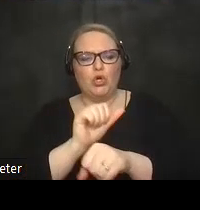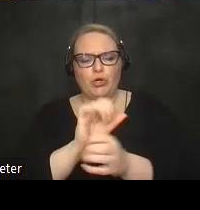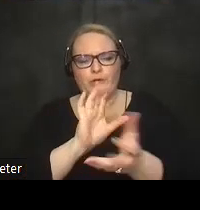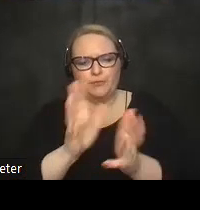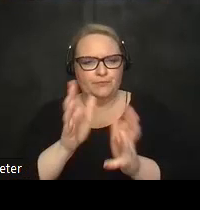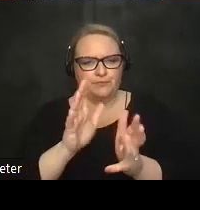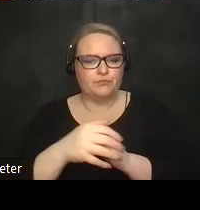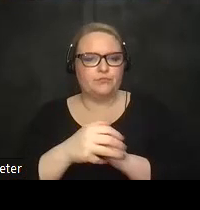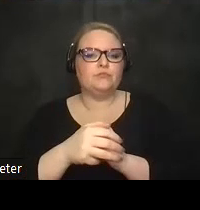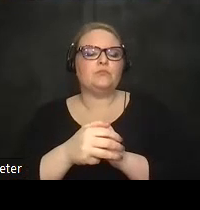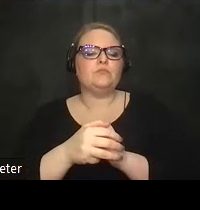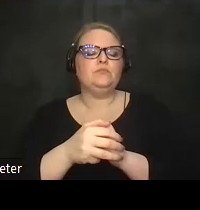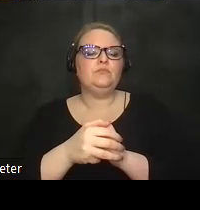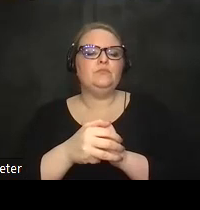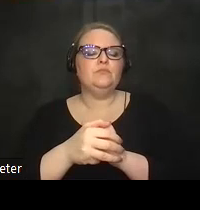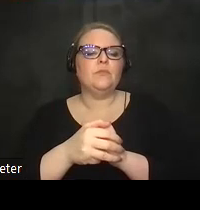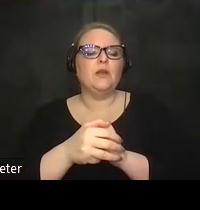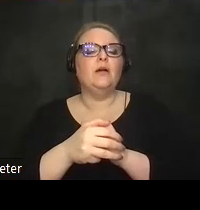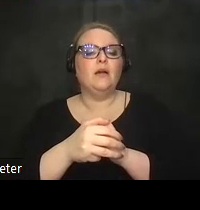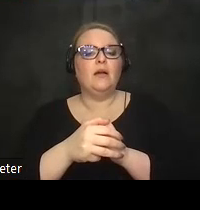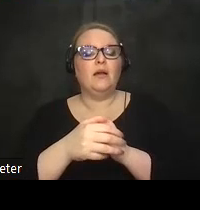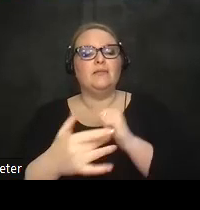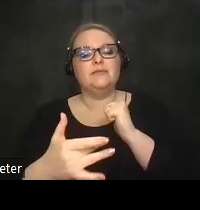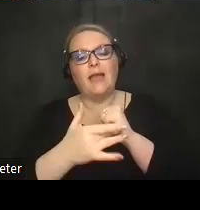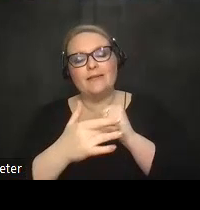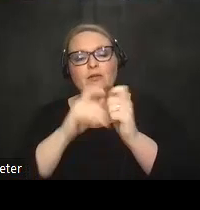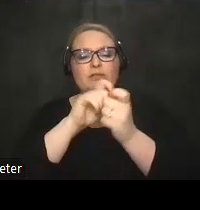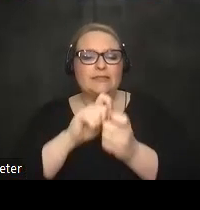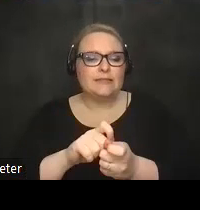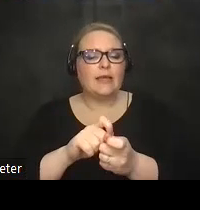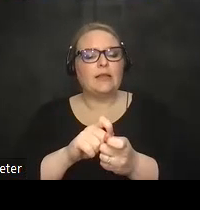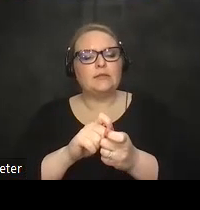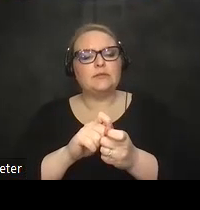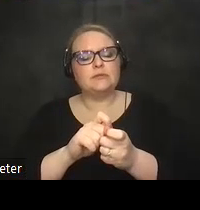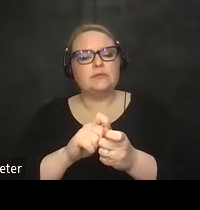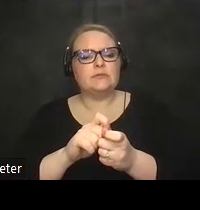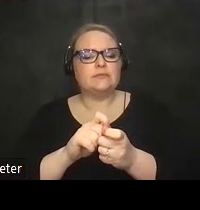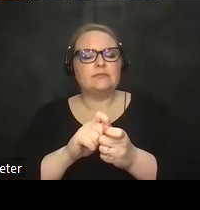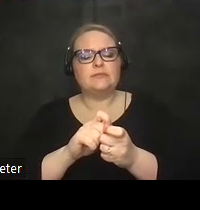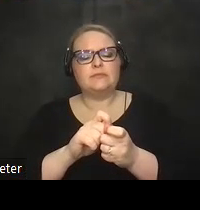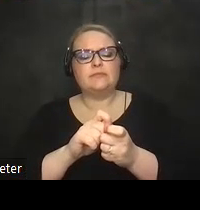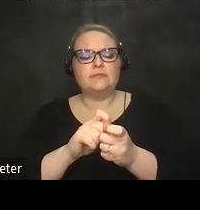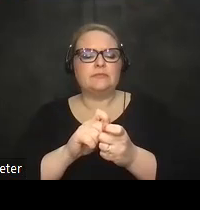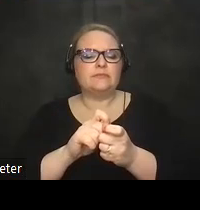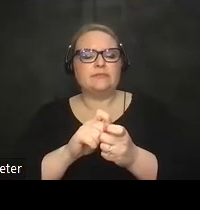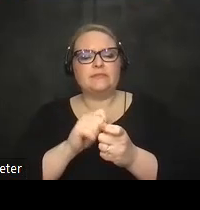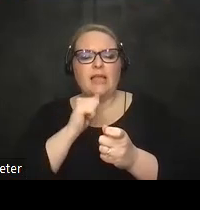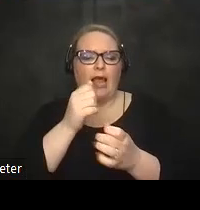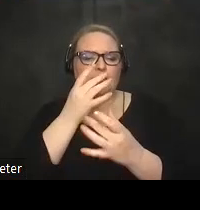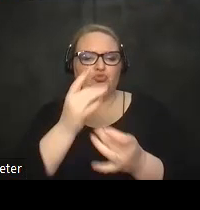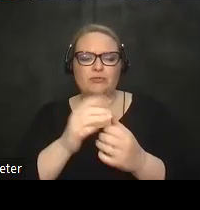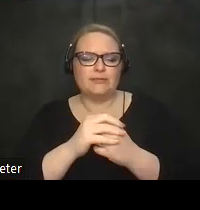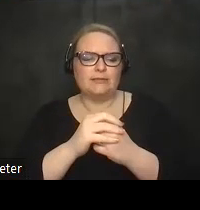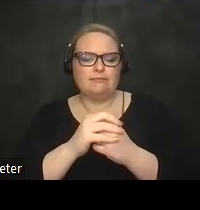i i um you know the the technical details of how i did it uh aren't aren't super uh interesting i i